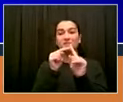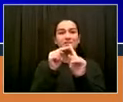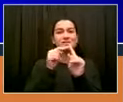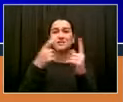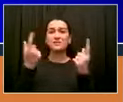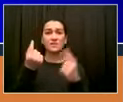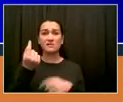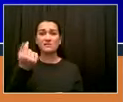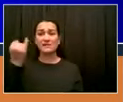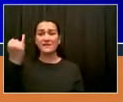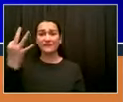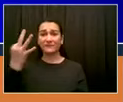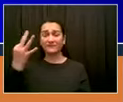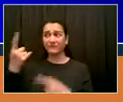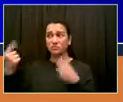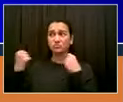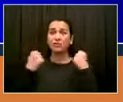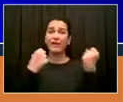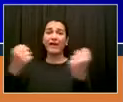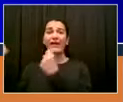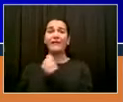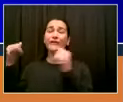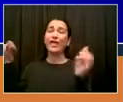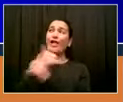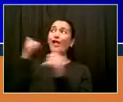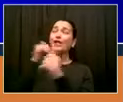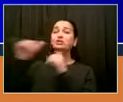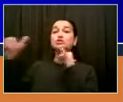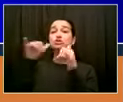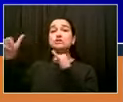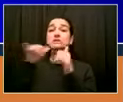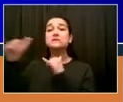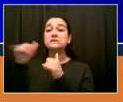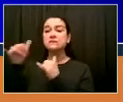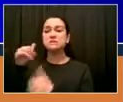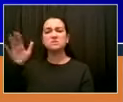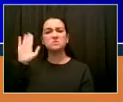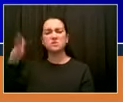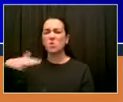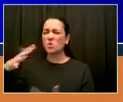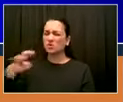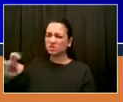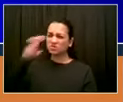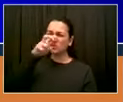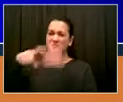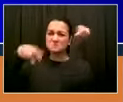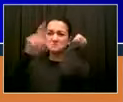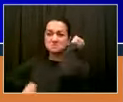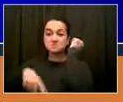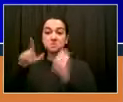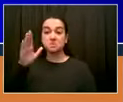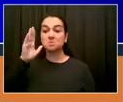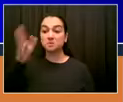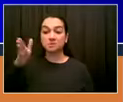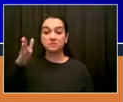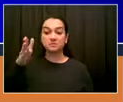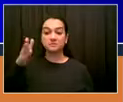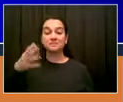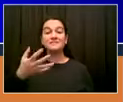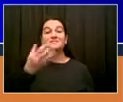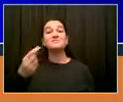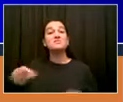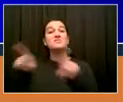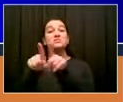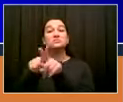legislation mirrors the spirit and the approach we've taken here in New York City successfully with Vision